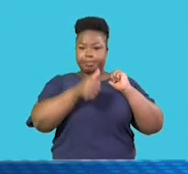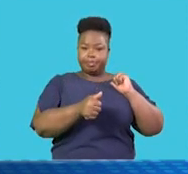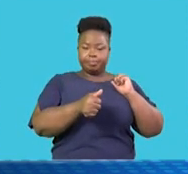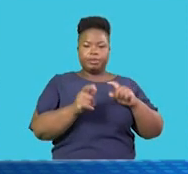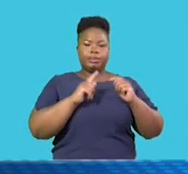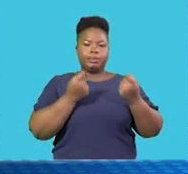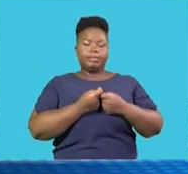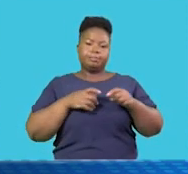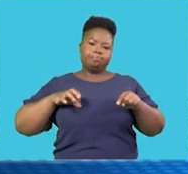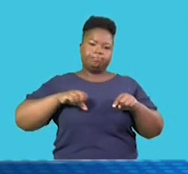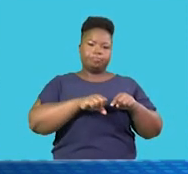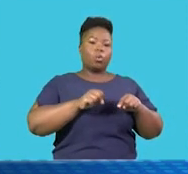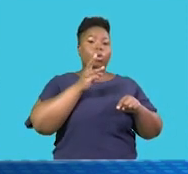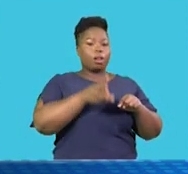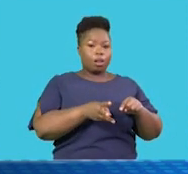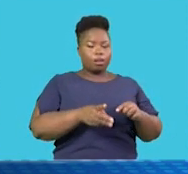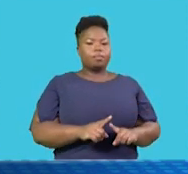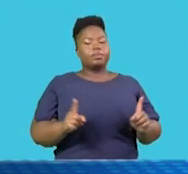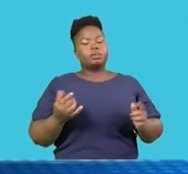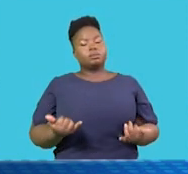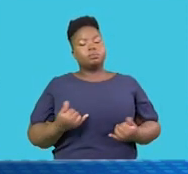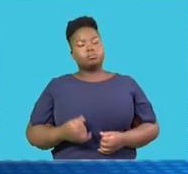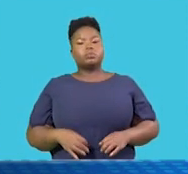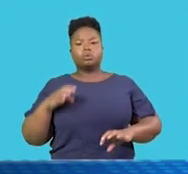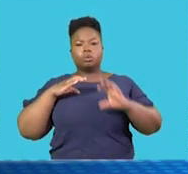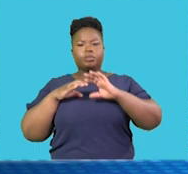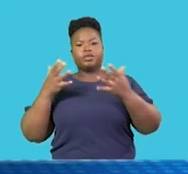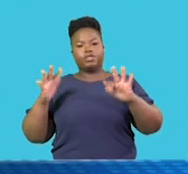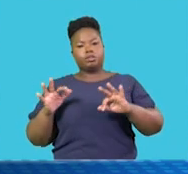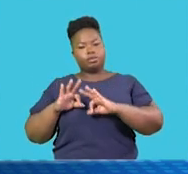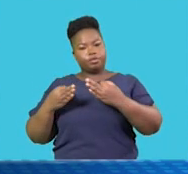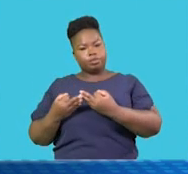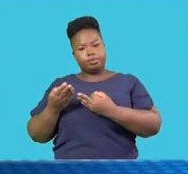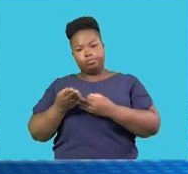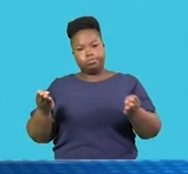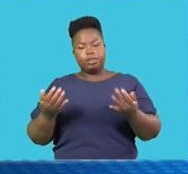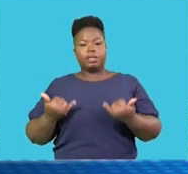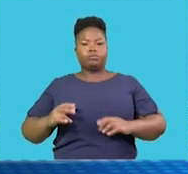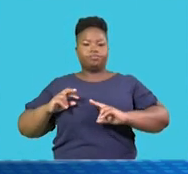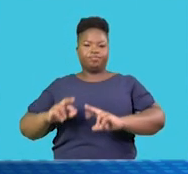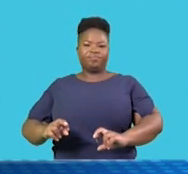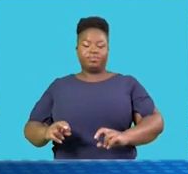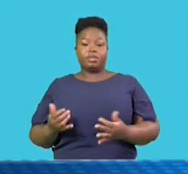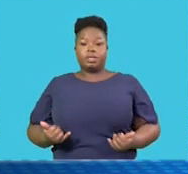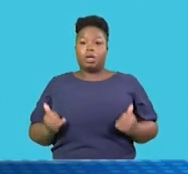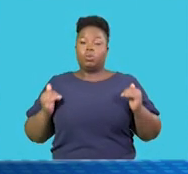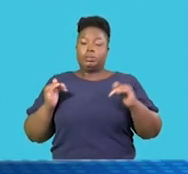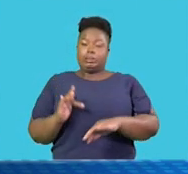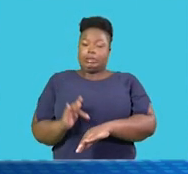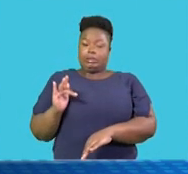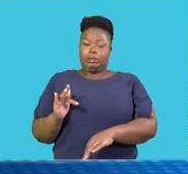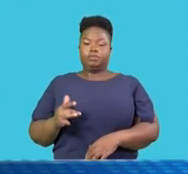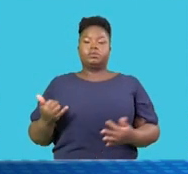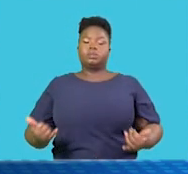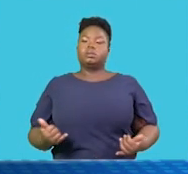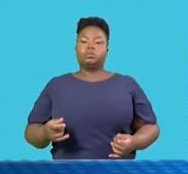team is hot on the heels. We have been made aware of limited communication with the affected families. The investigation is such at a very sensitive stage